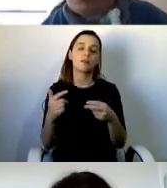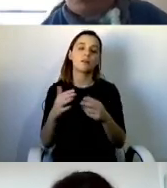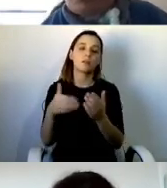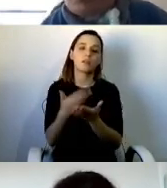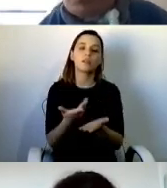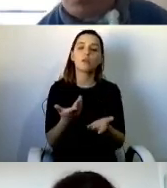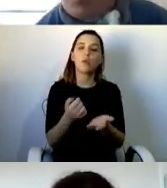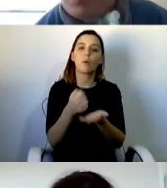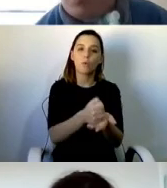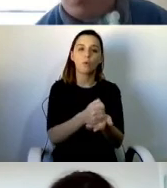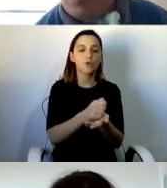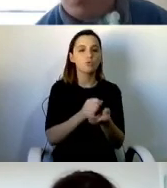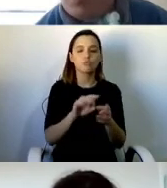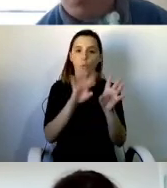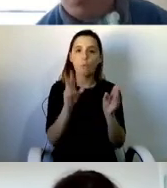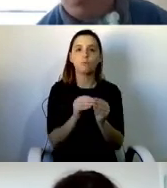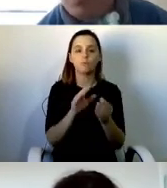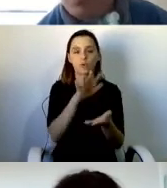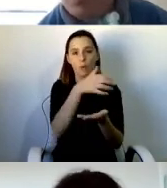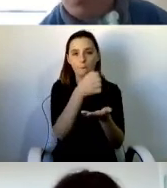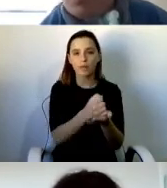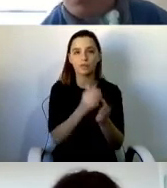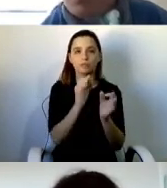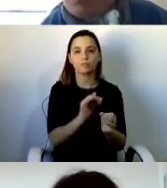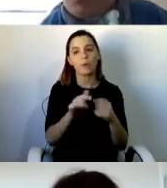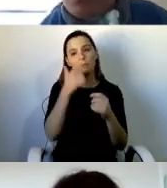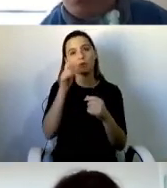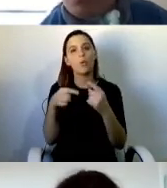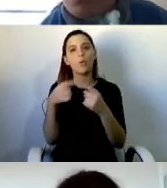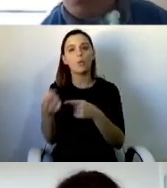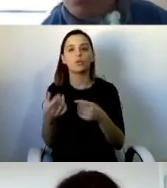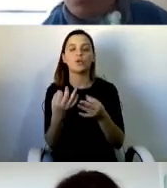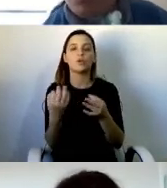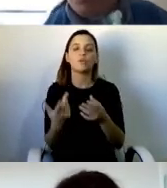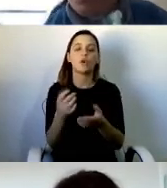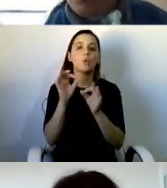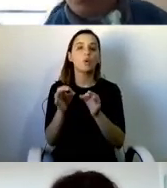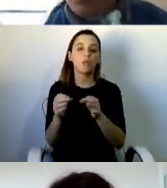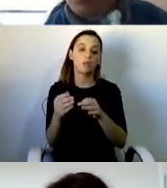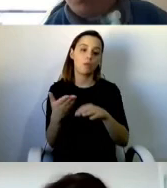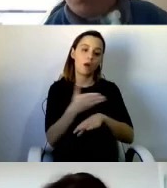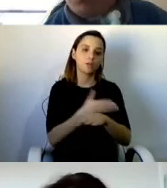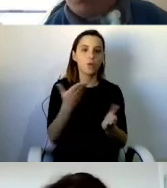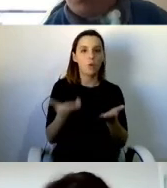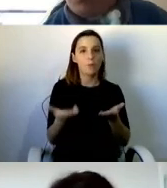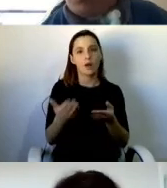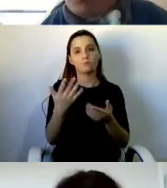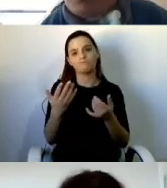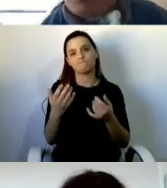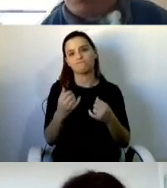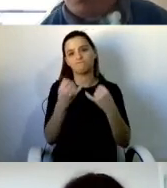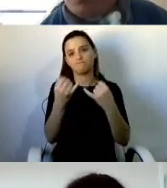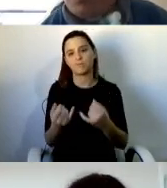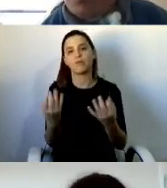half the previous amount. And in some cases, disabled people have had to go into residential